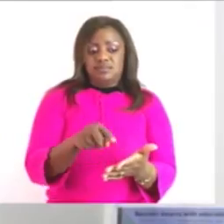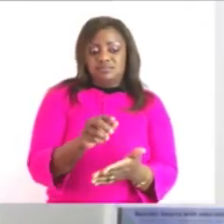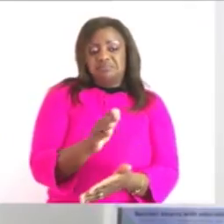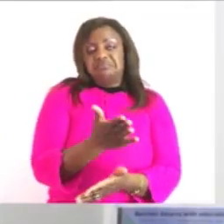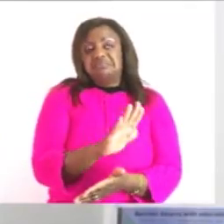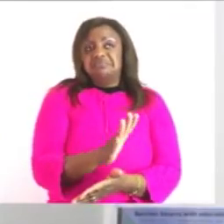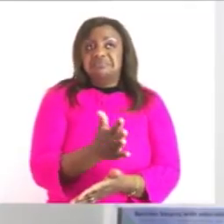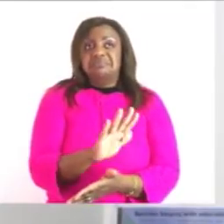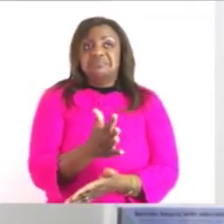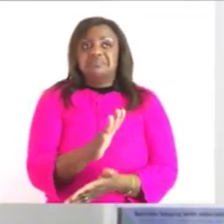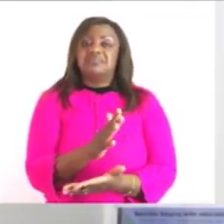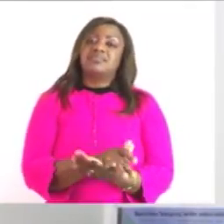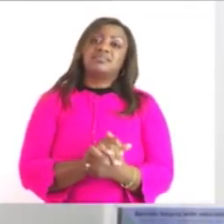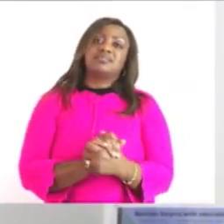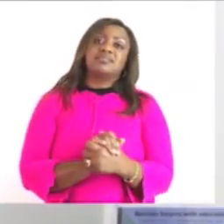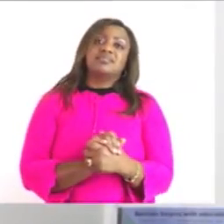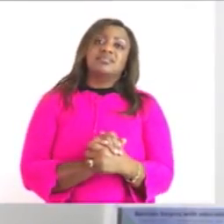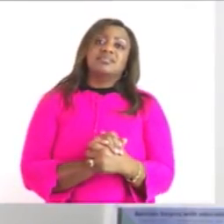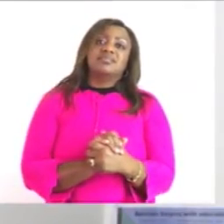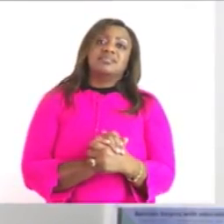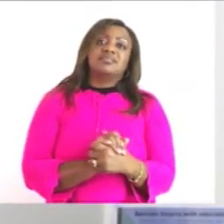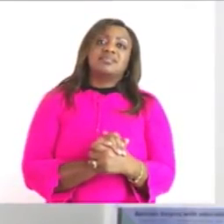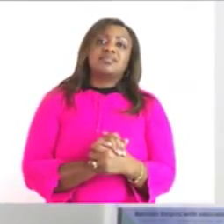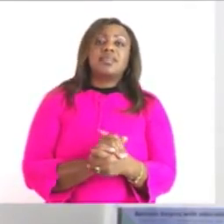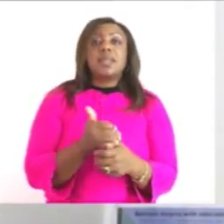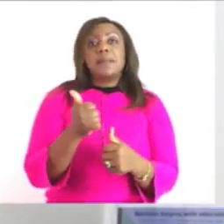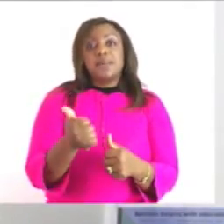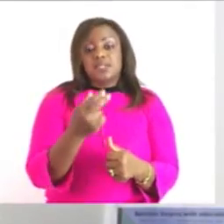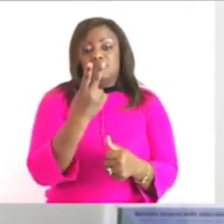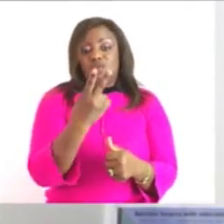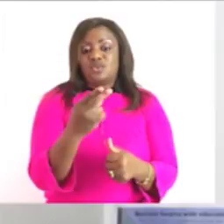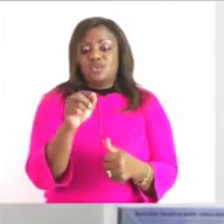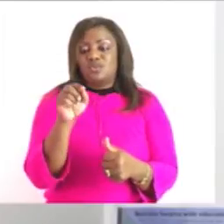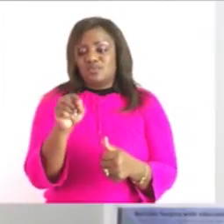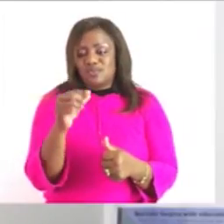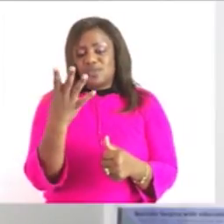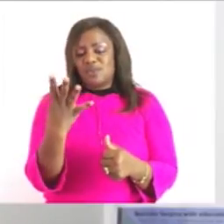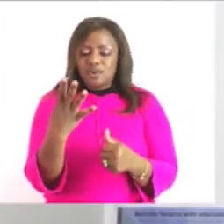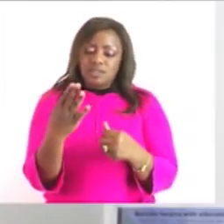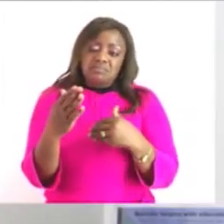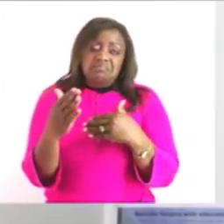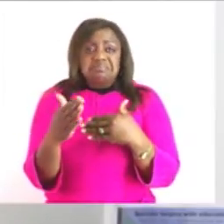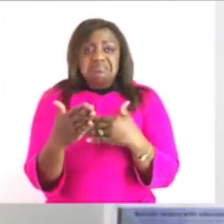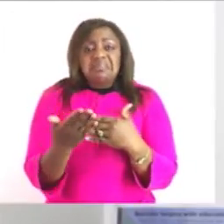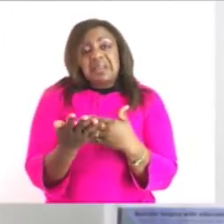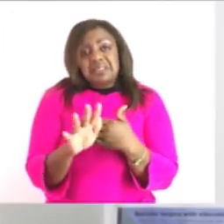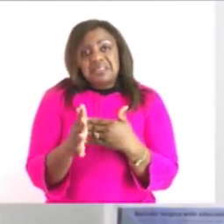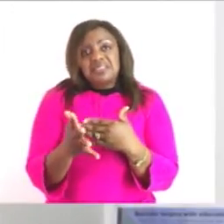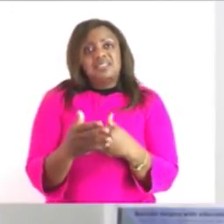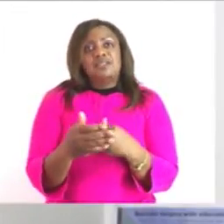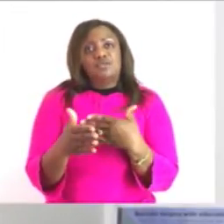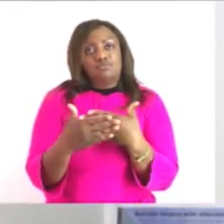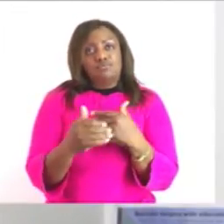it's the gap is 2.4 in this way way far i would say the estimation